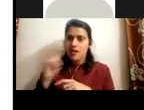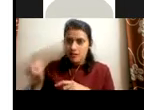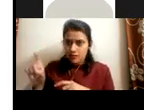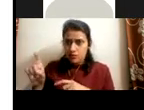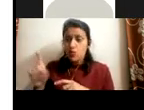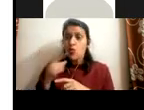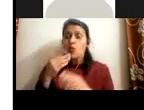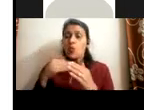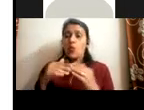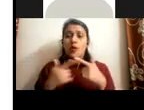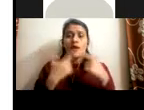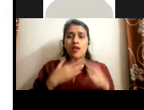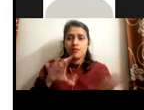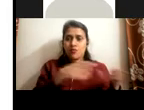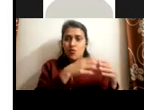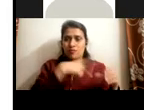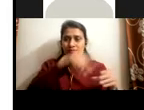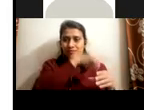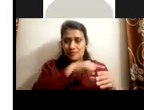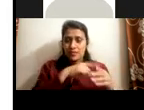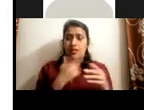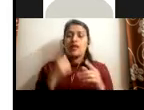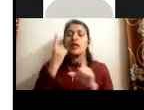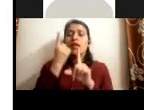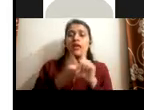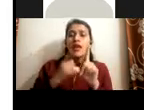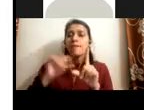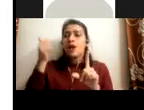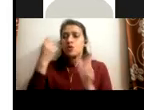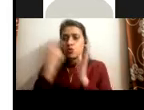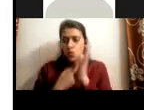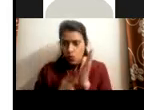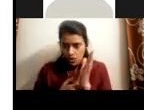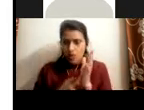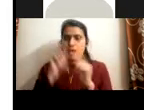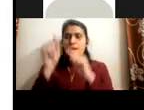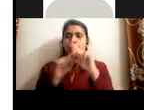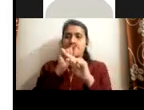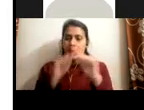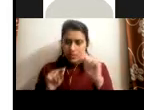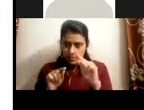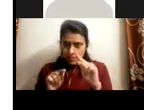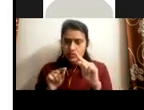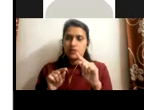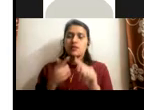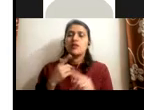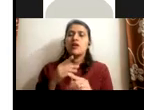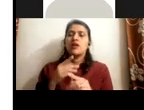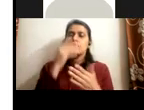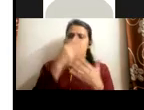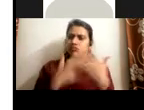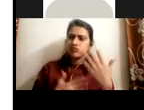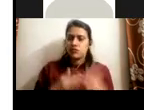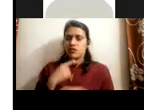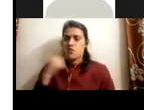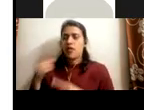trainees. This is the qualification. This is the year of Passover. This is their percentage. You can interview them. You screen them